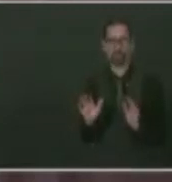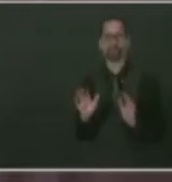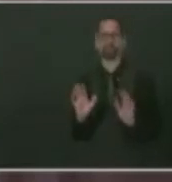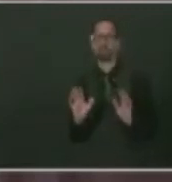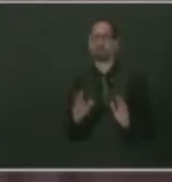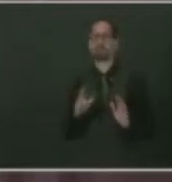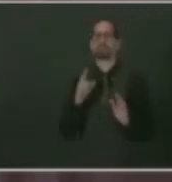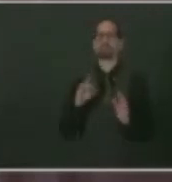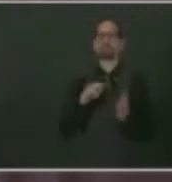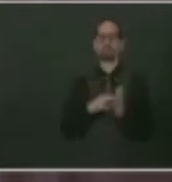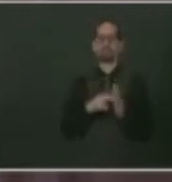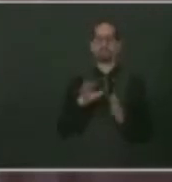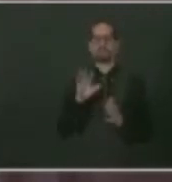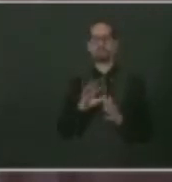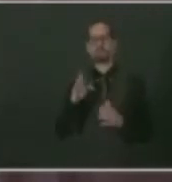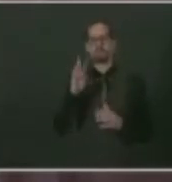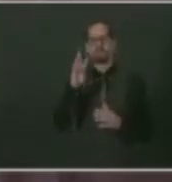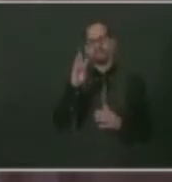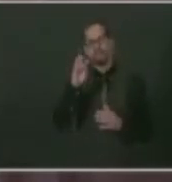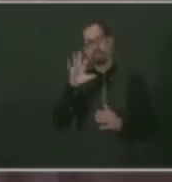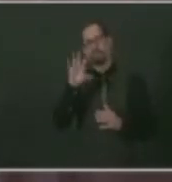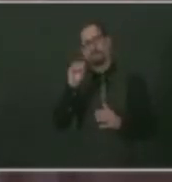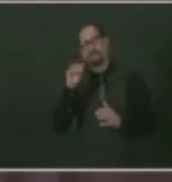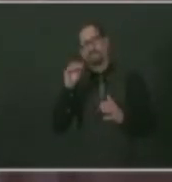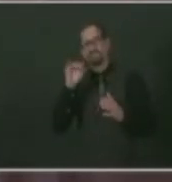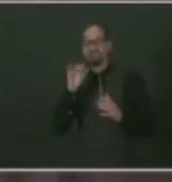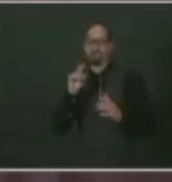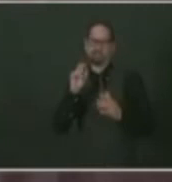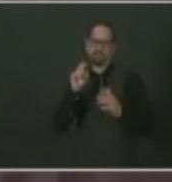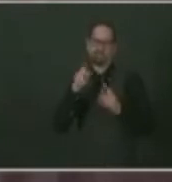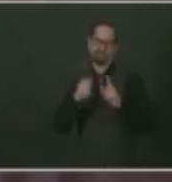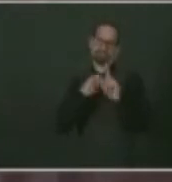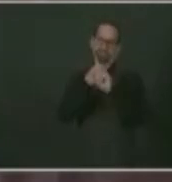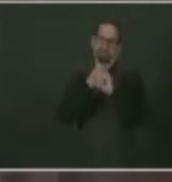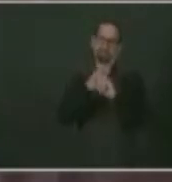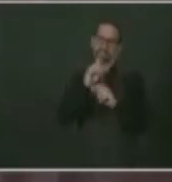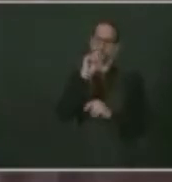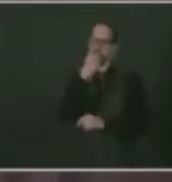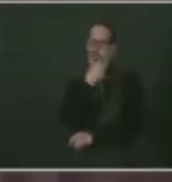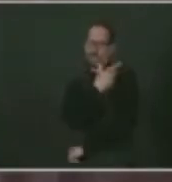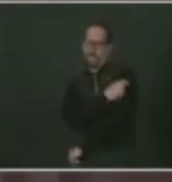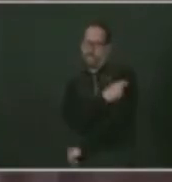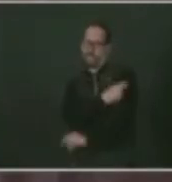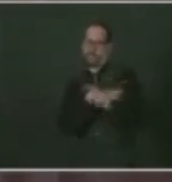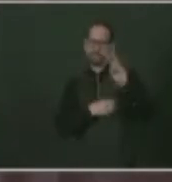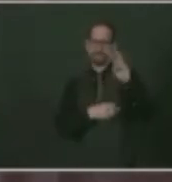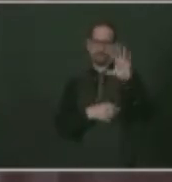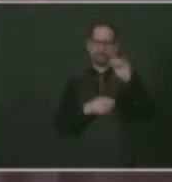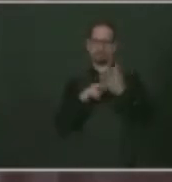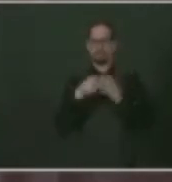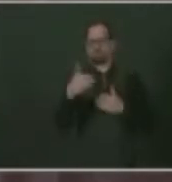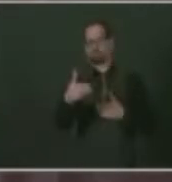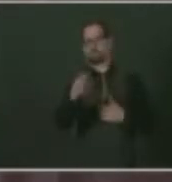,000 mark by, I think, sometime between, on first shots, sometime between mid-May and the end of May. So when we